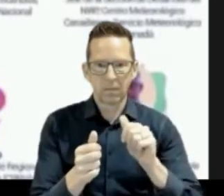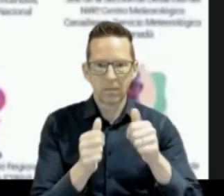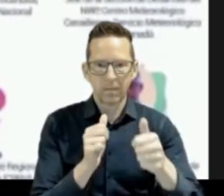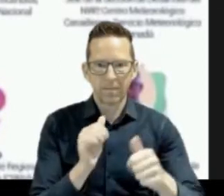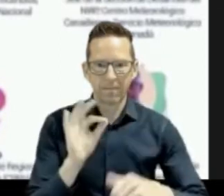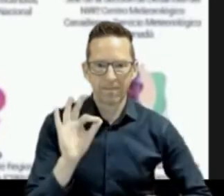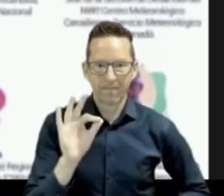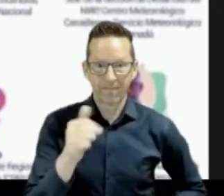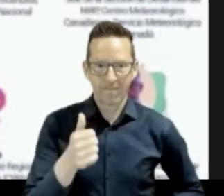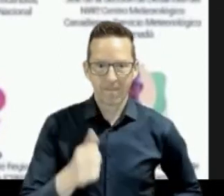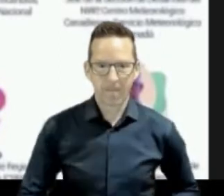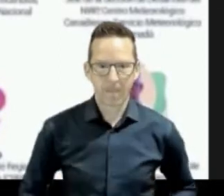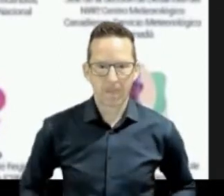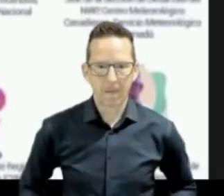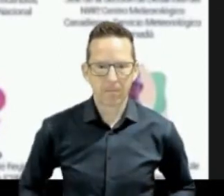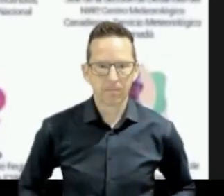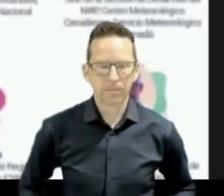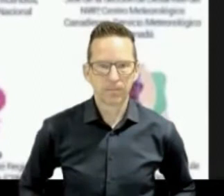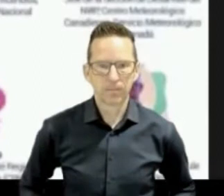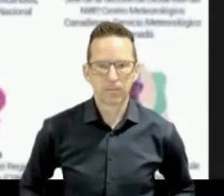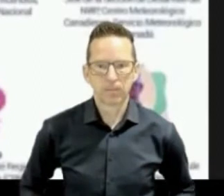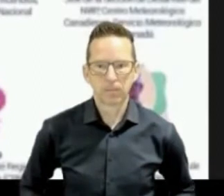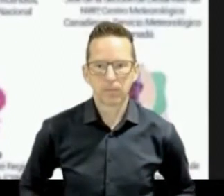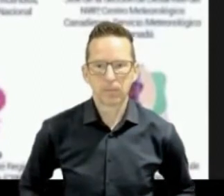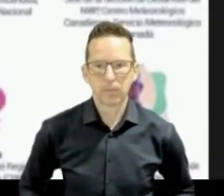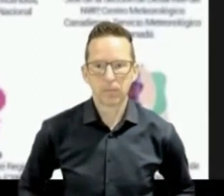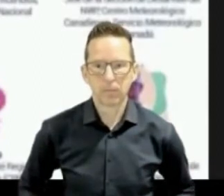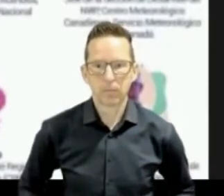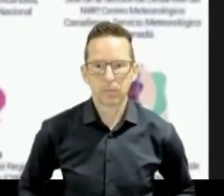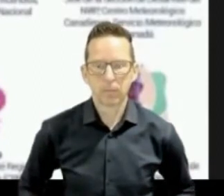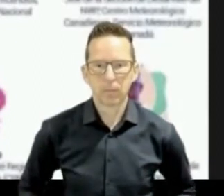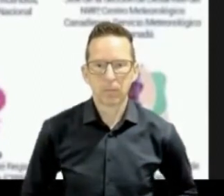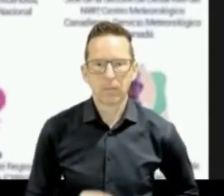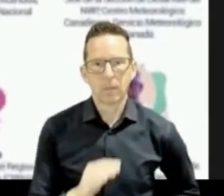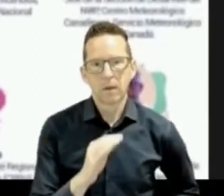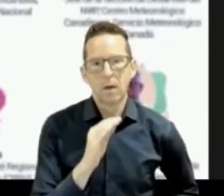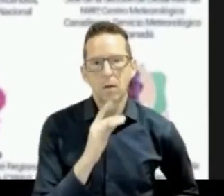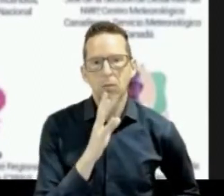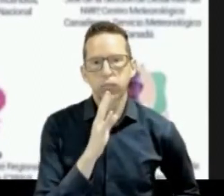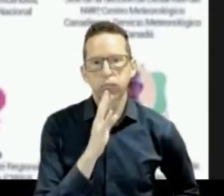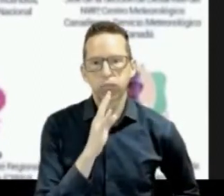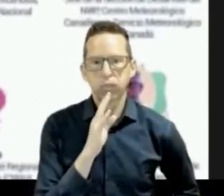Maylene Cabral is interacting with the audience, and she will retrieve all the questions that we could have.